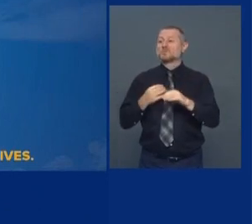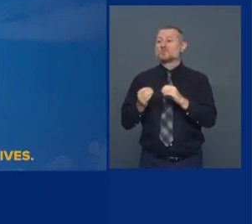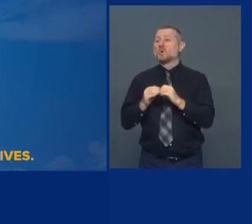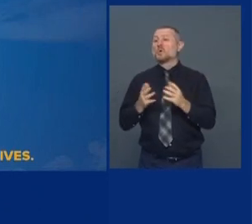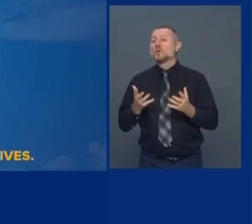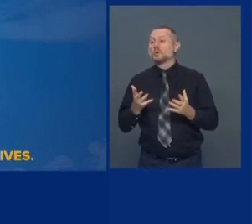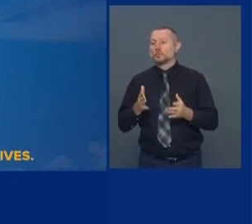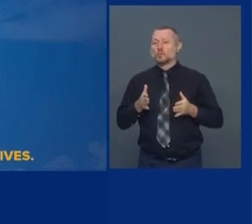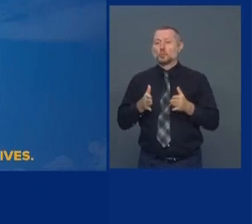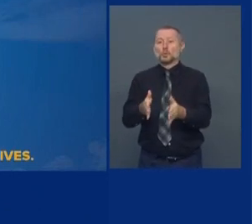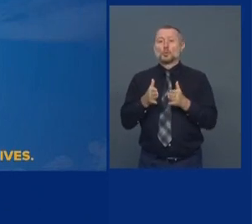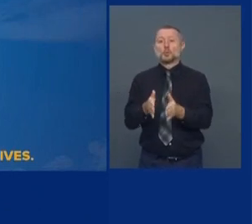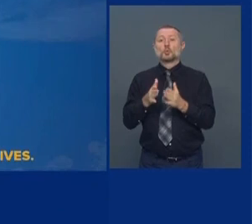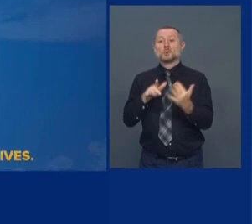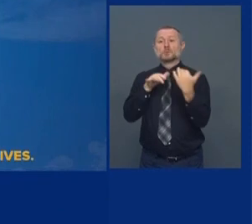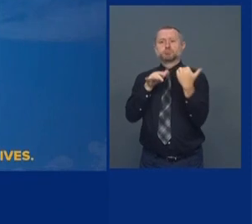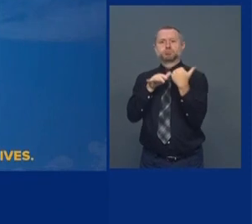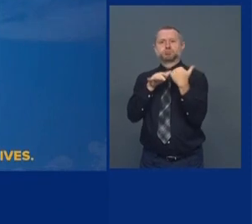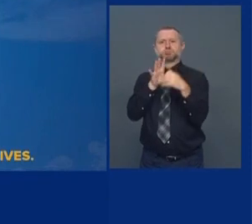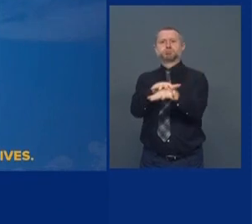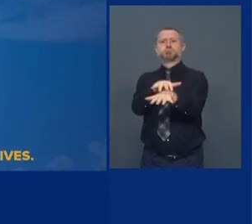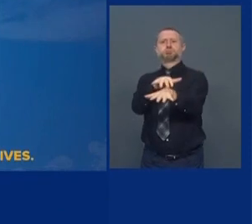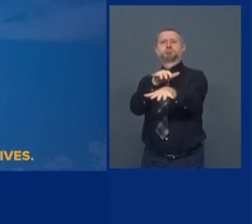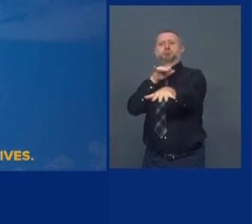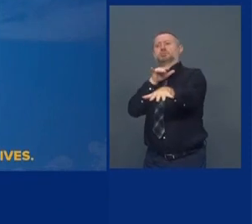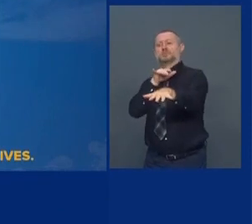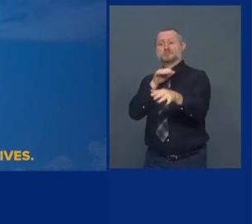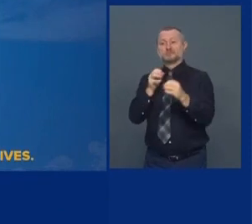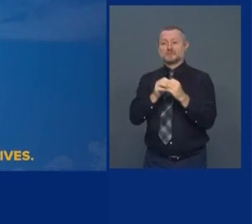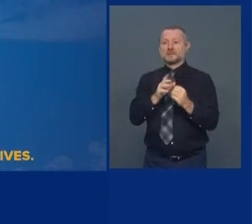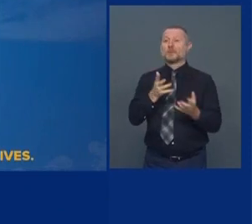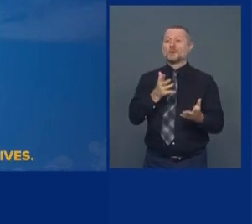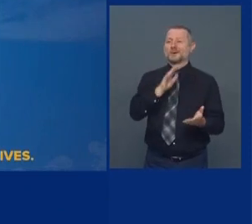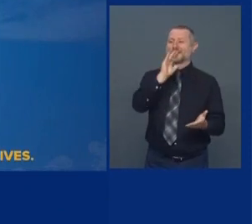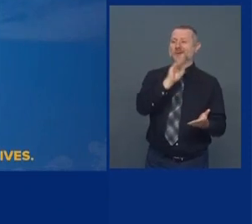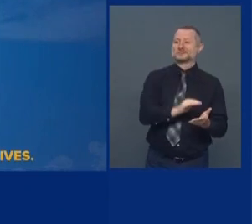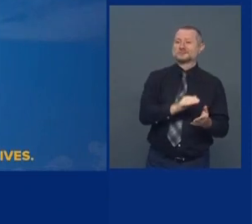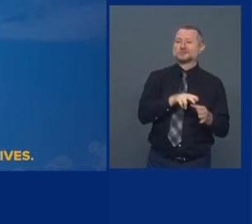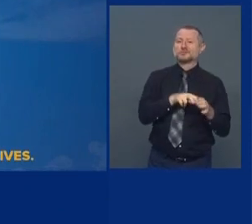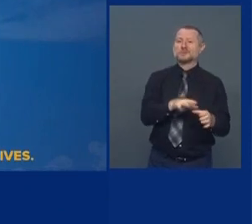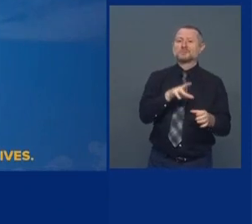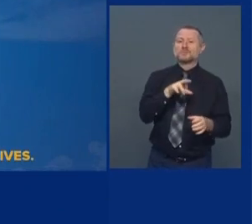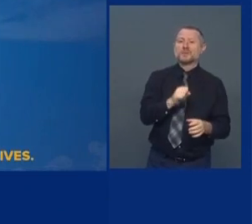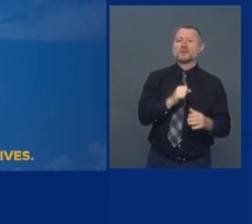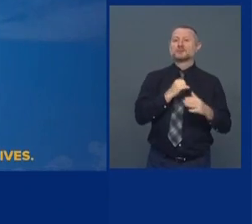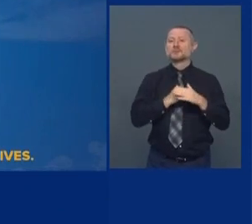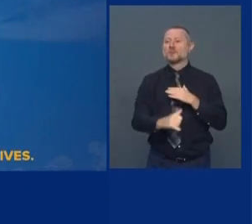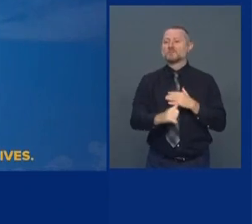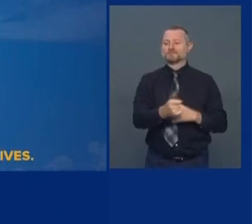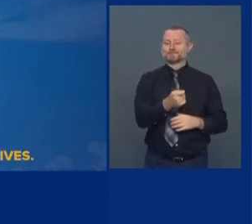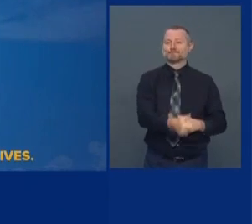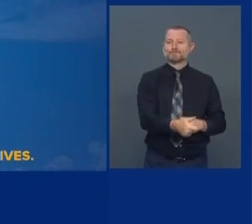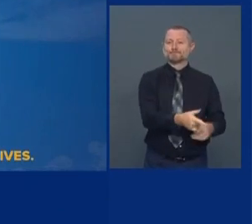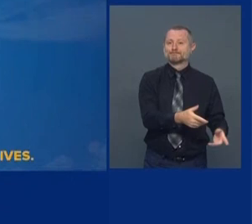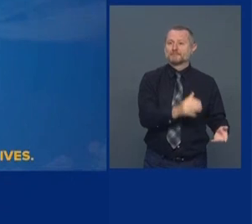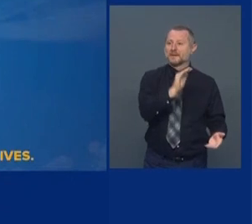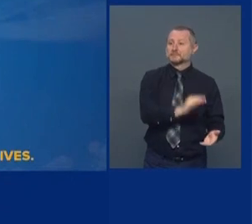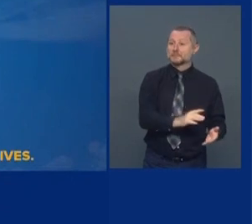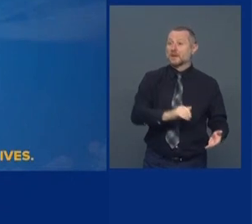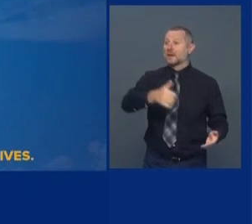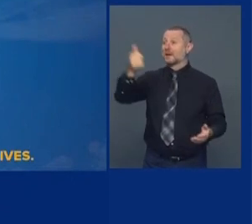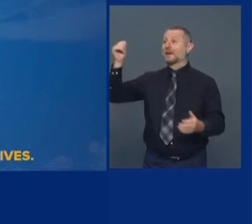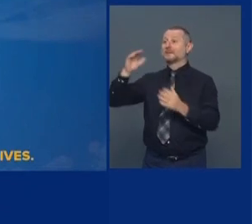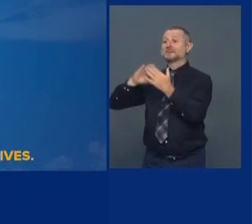than ridership and public transportation, which other cities have also seen on the reopening.